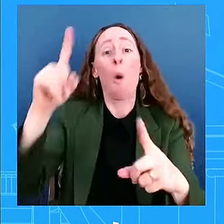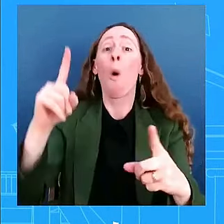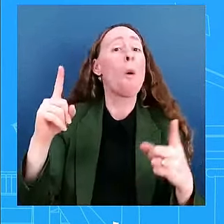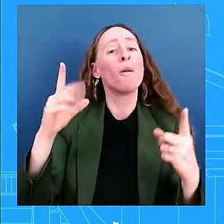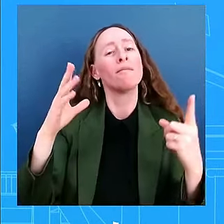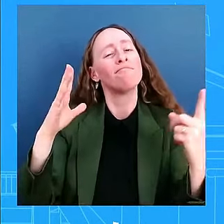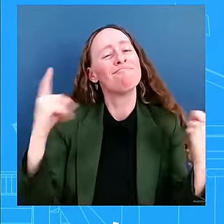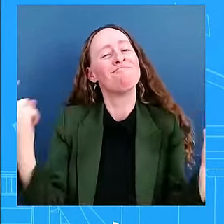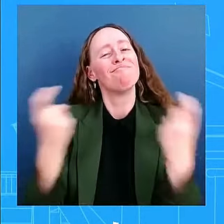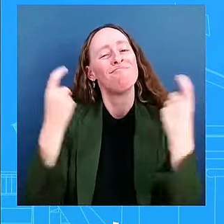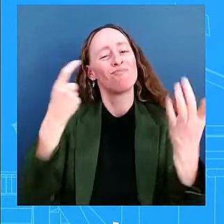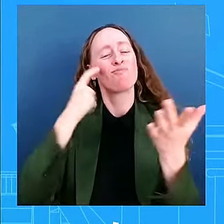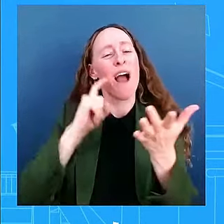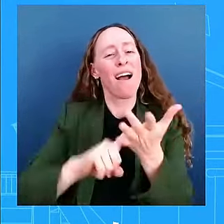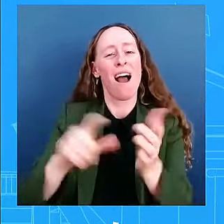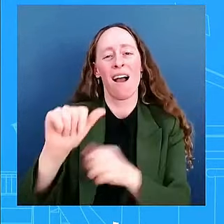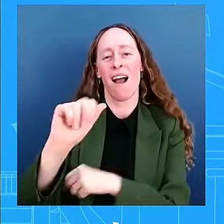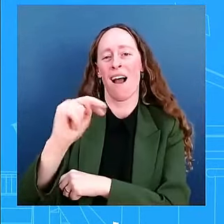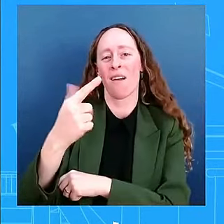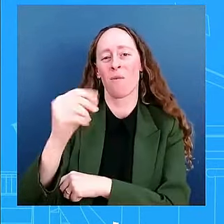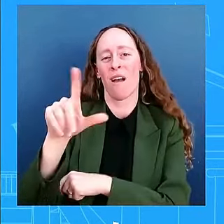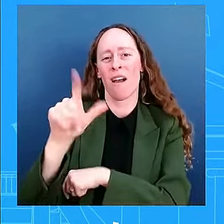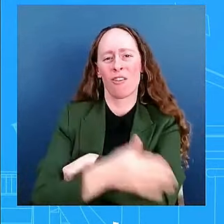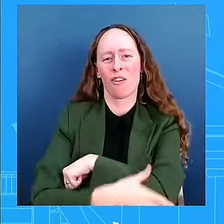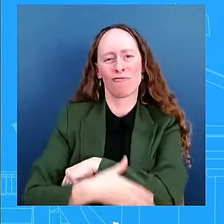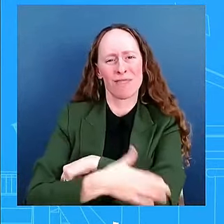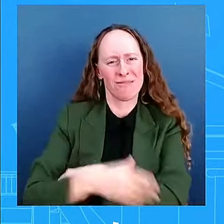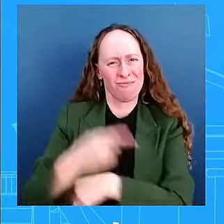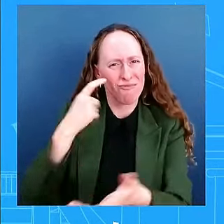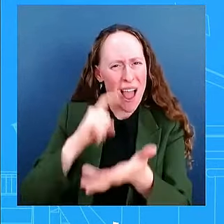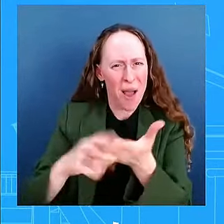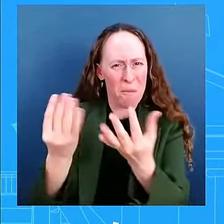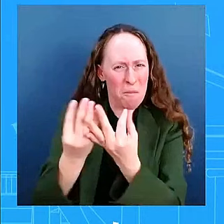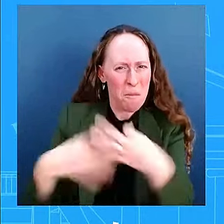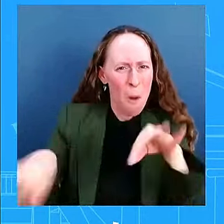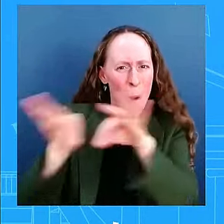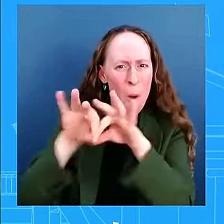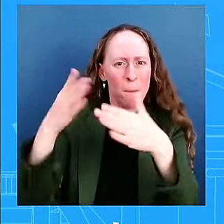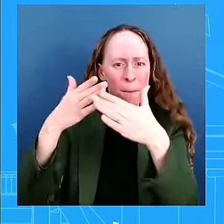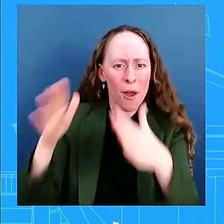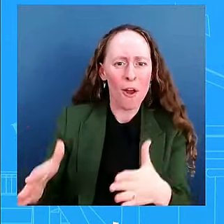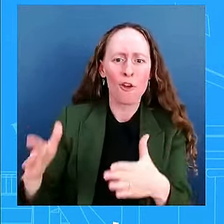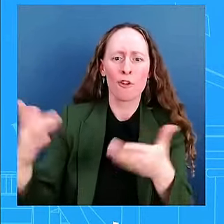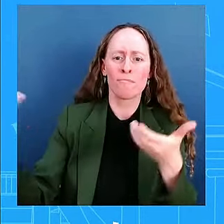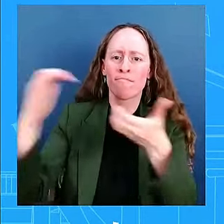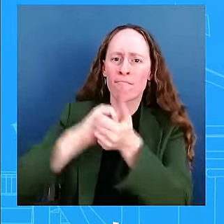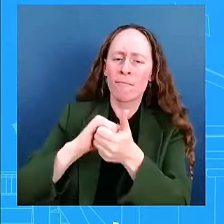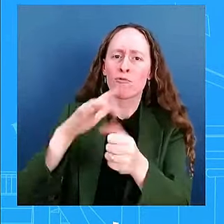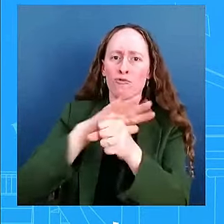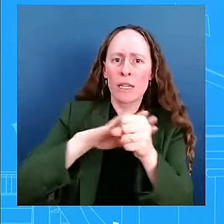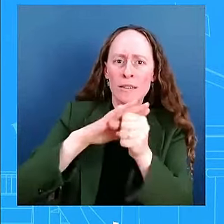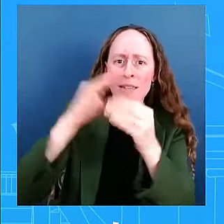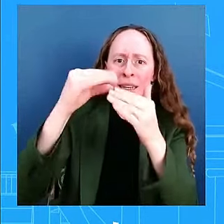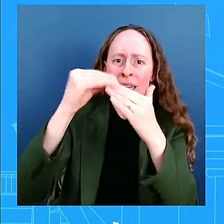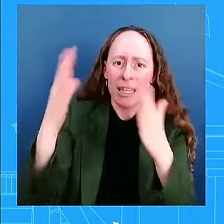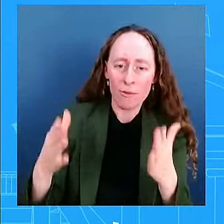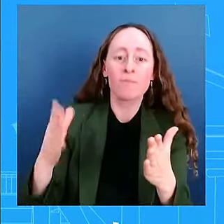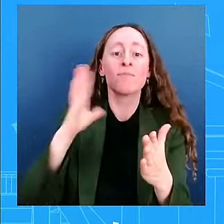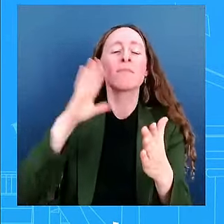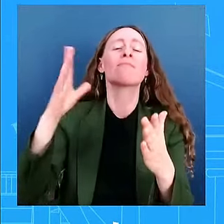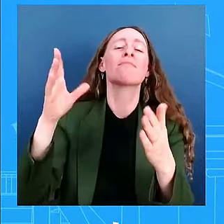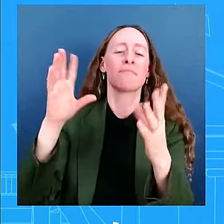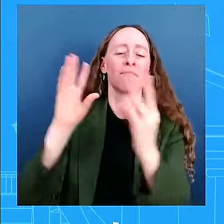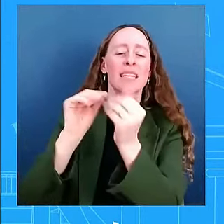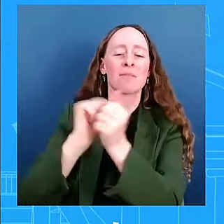partner and regional leader, and meet with President Lorenzo about ways to increase our collaboration on